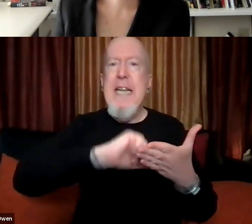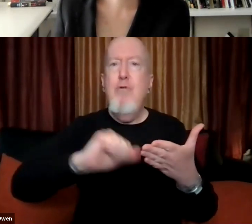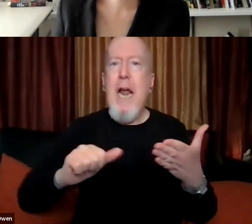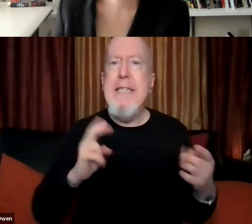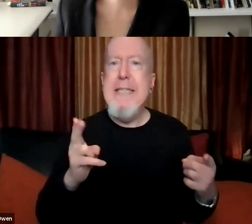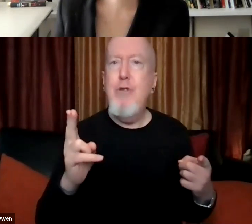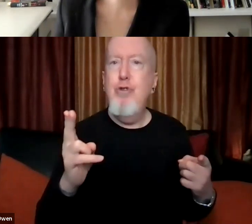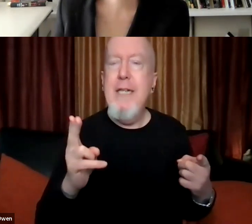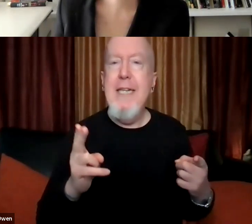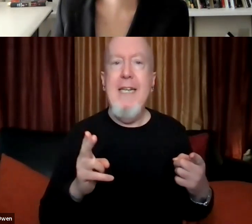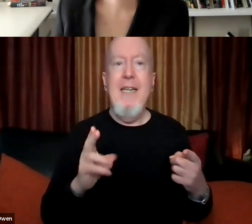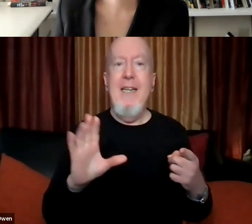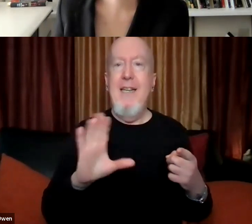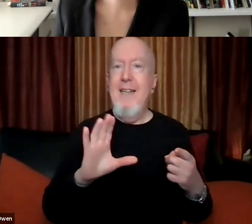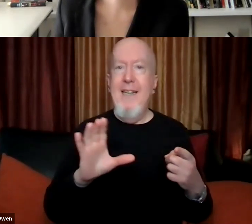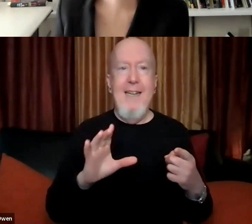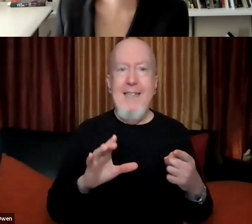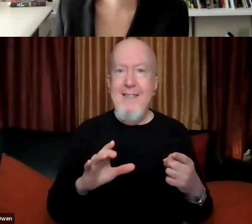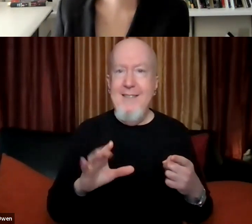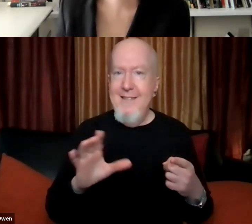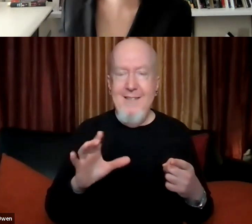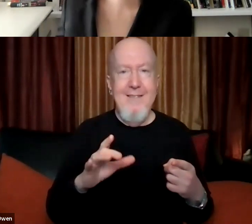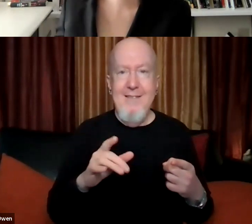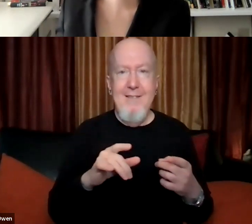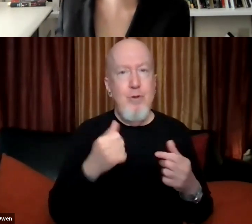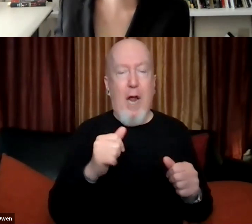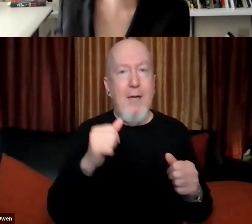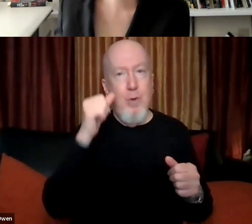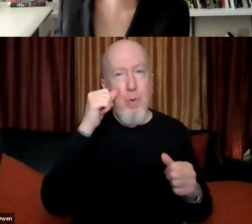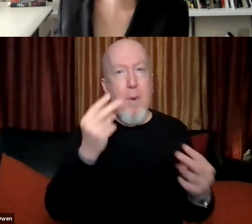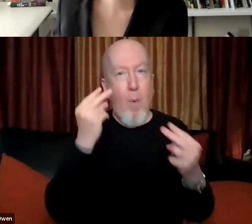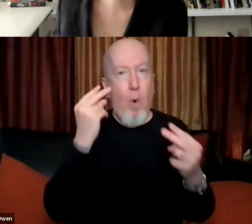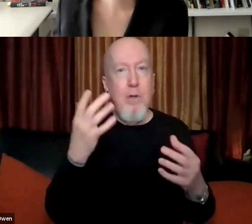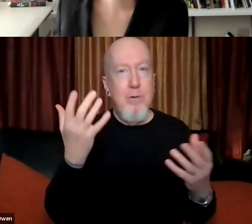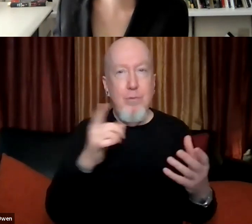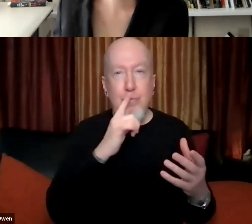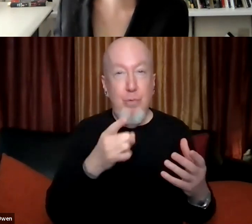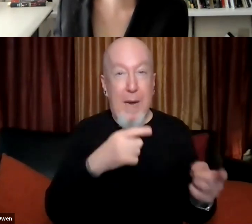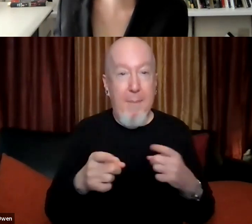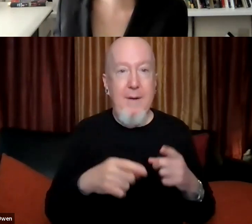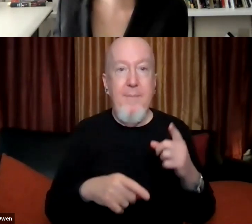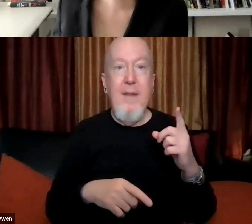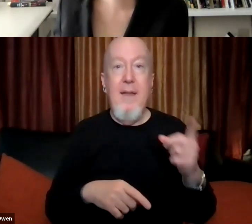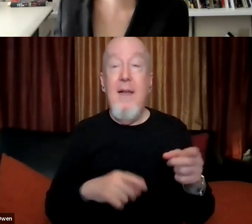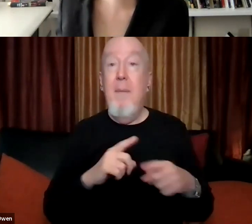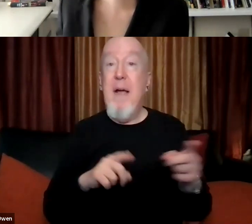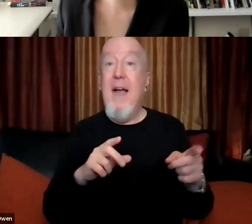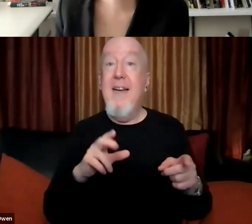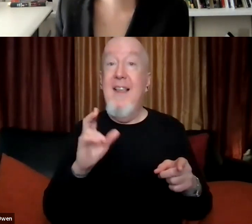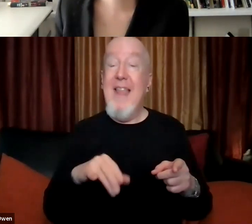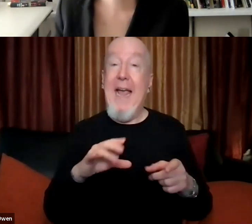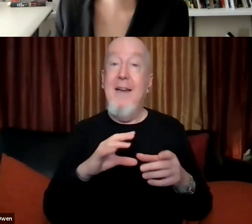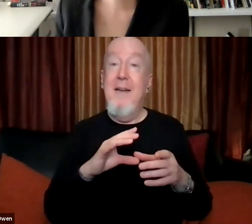the same as what happened as your wonderful presentation showed, um, but what message often fall, uh, but that message often